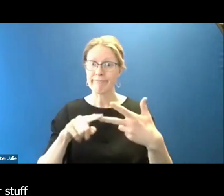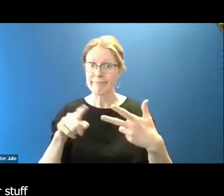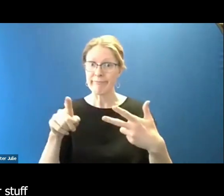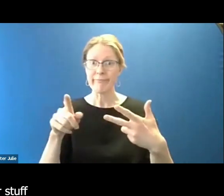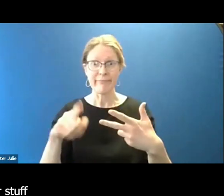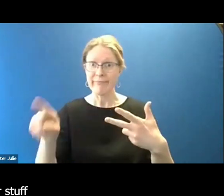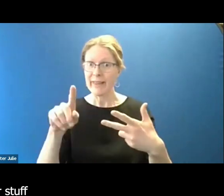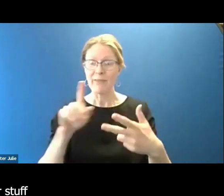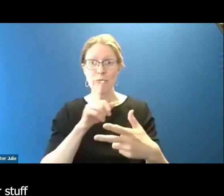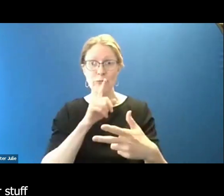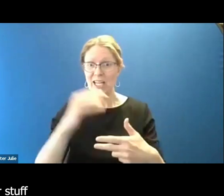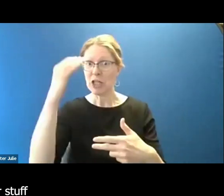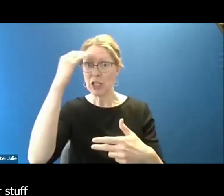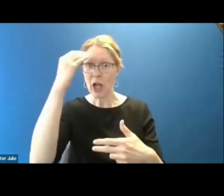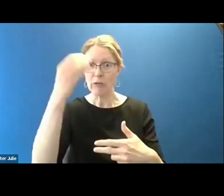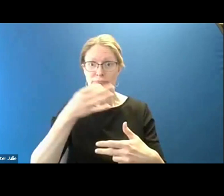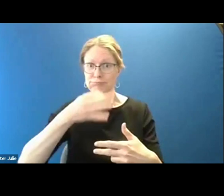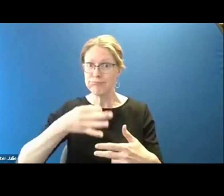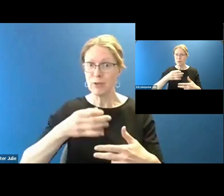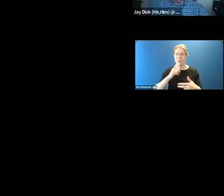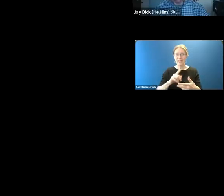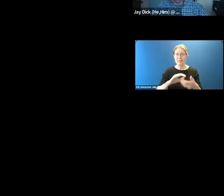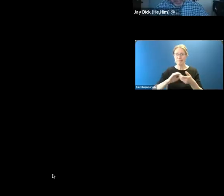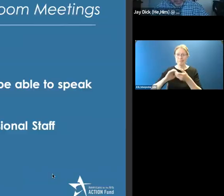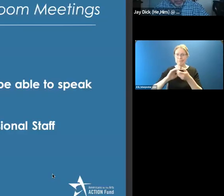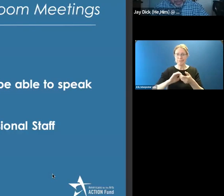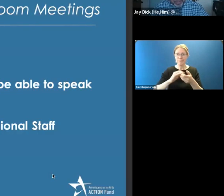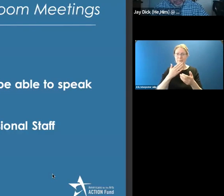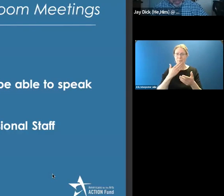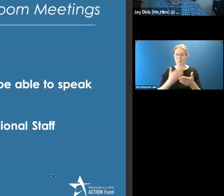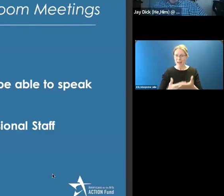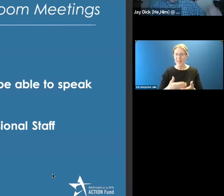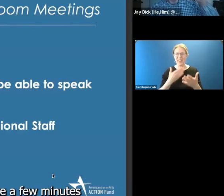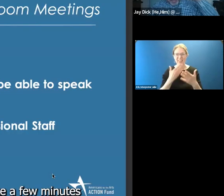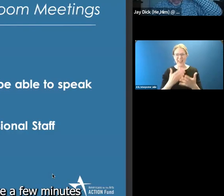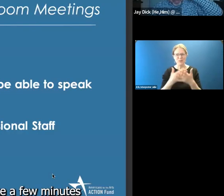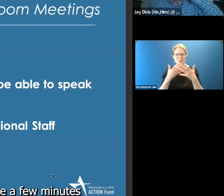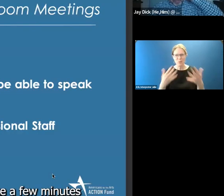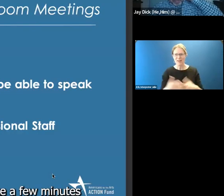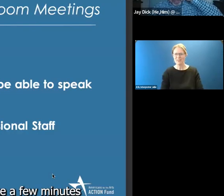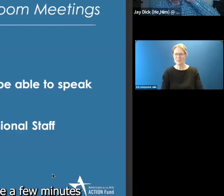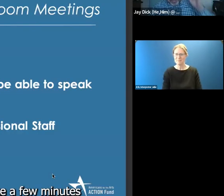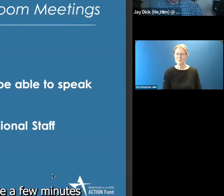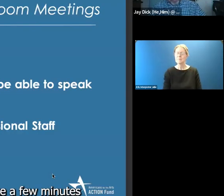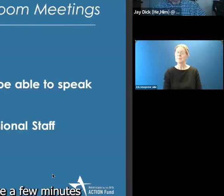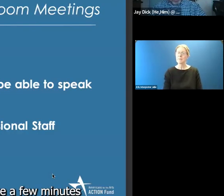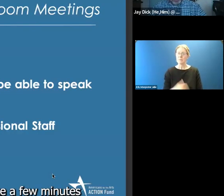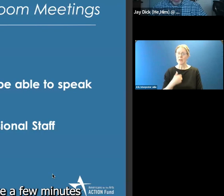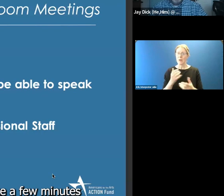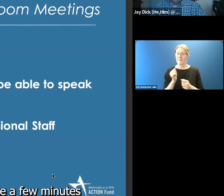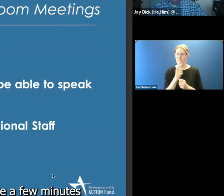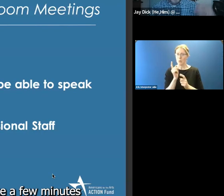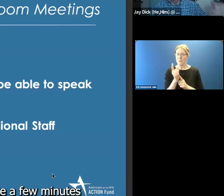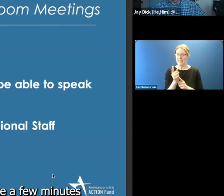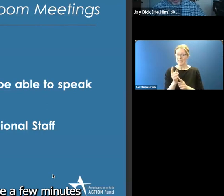stuff and how they really work well together. So thank you again so much. I now want to take a few minutes to give you